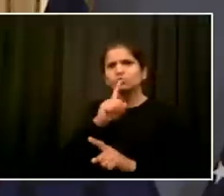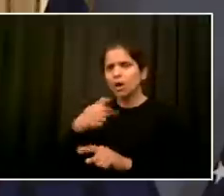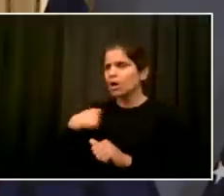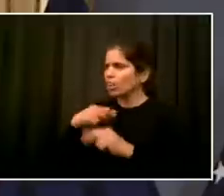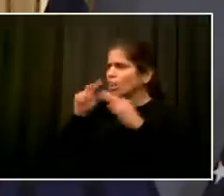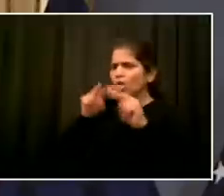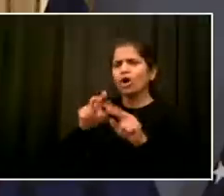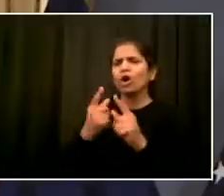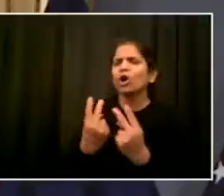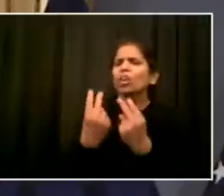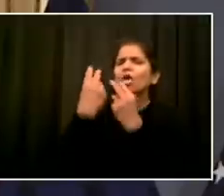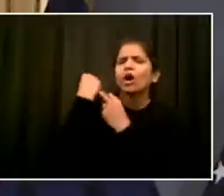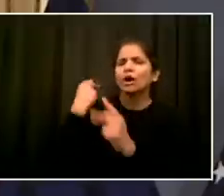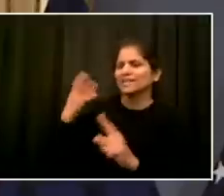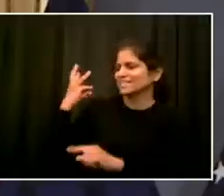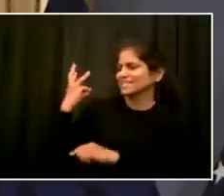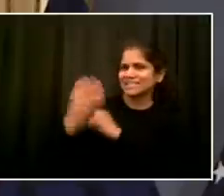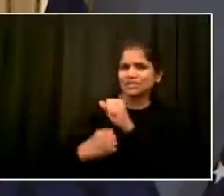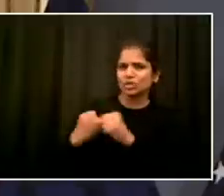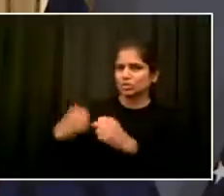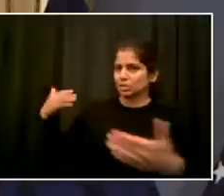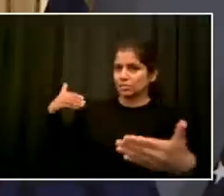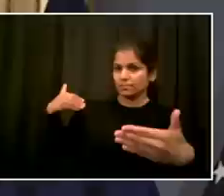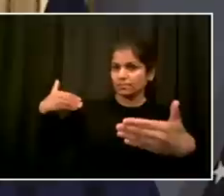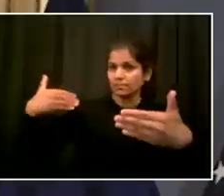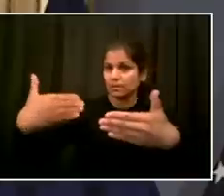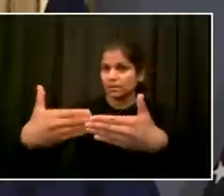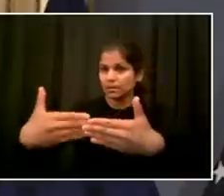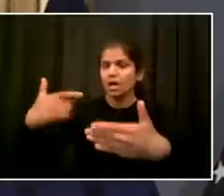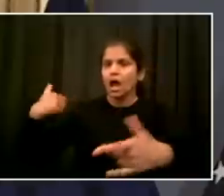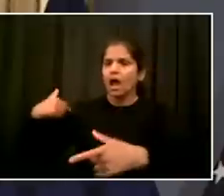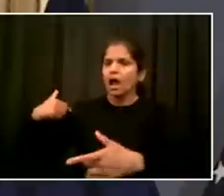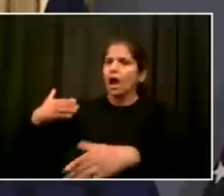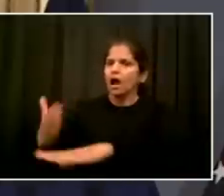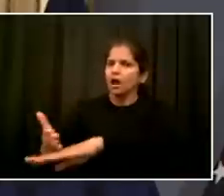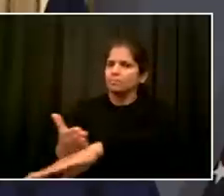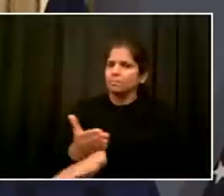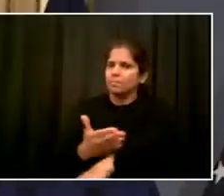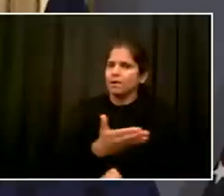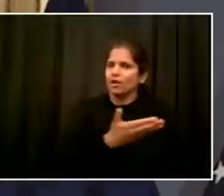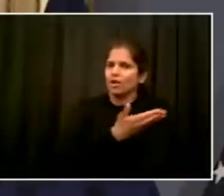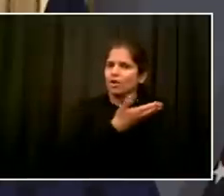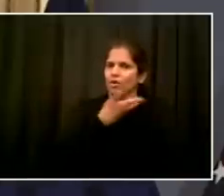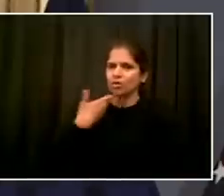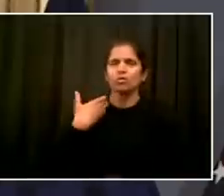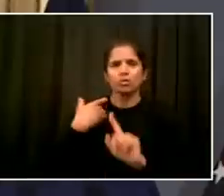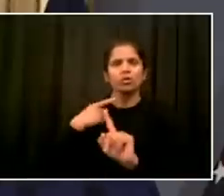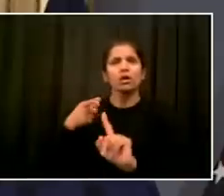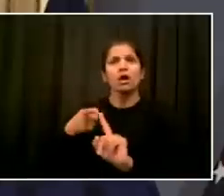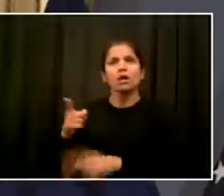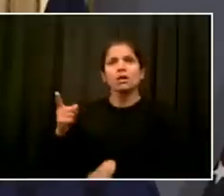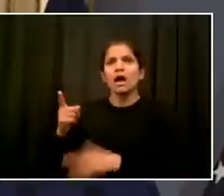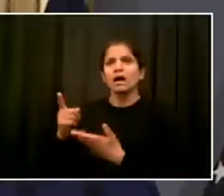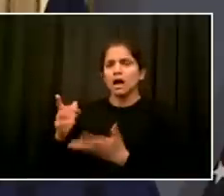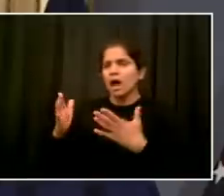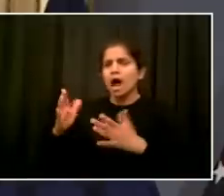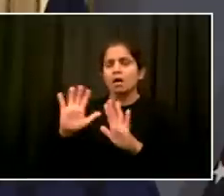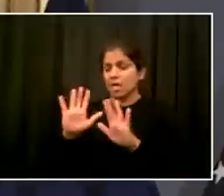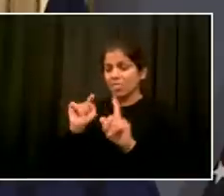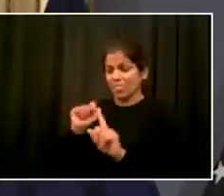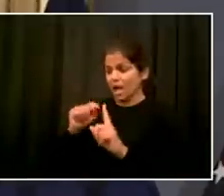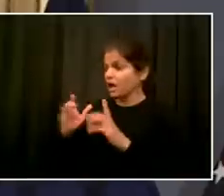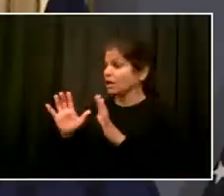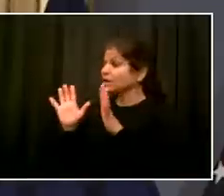summonses, the arrests, the lawsuits, and the amount or the reduction in them, the civilian